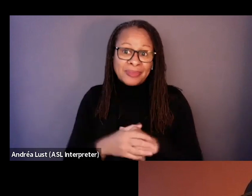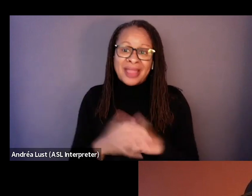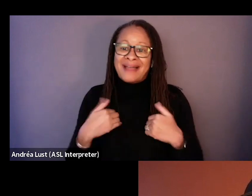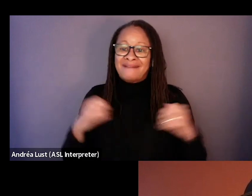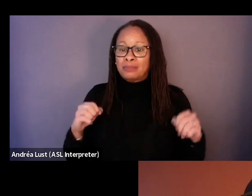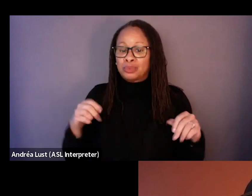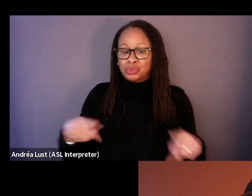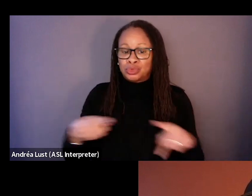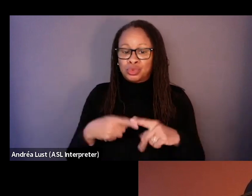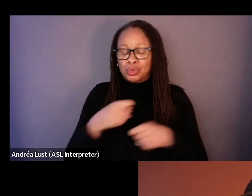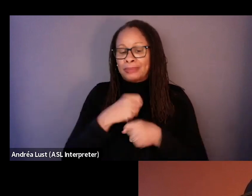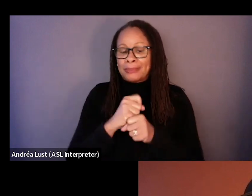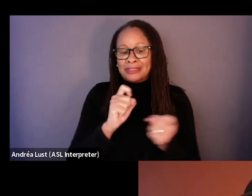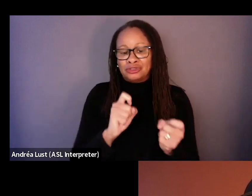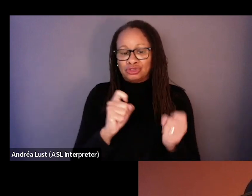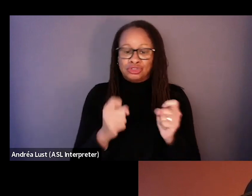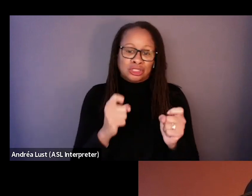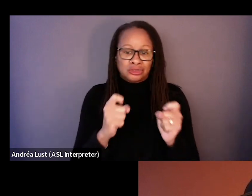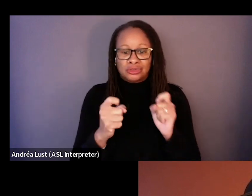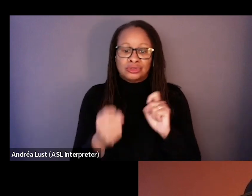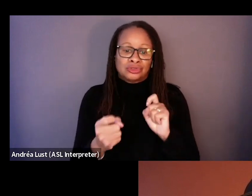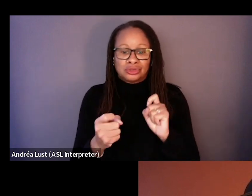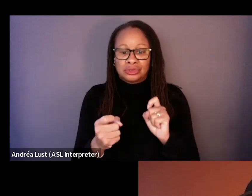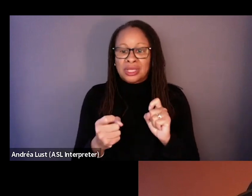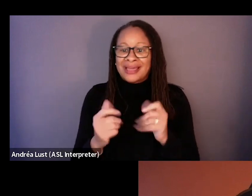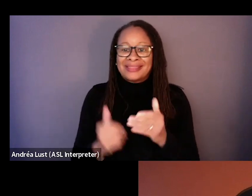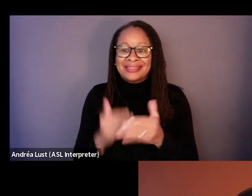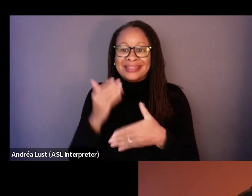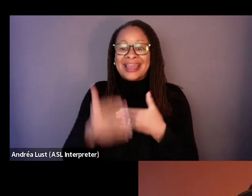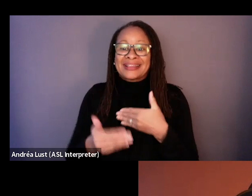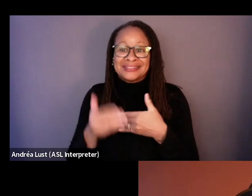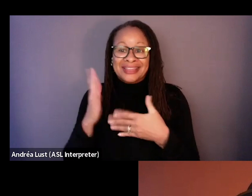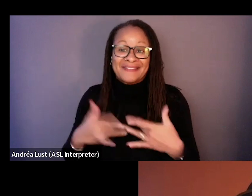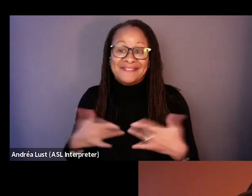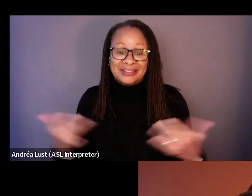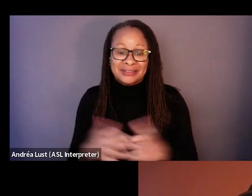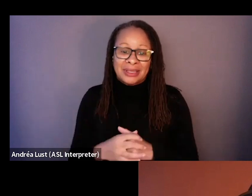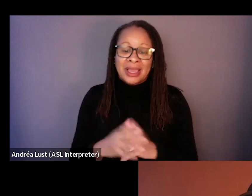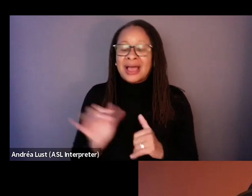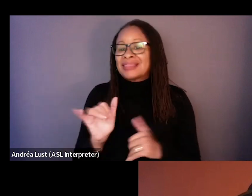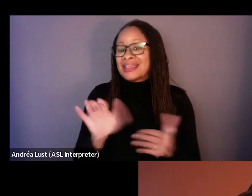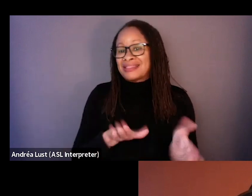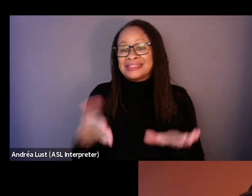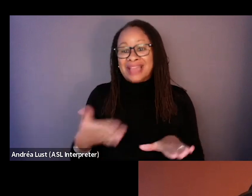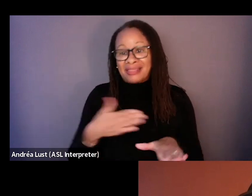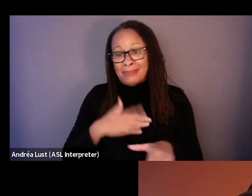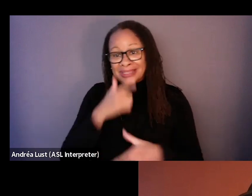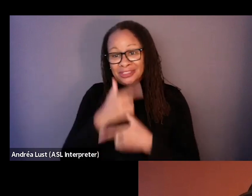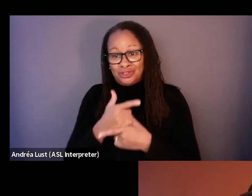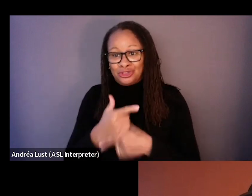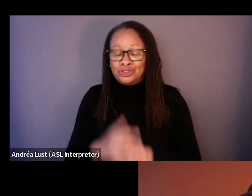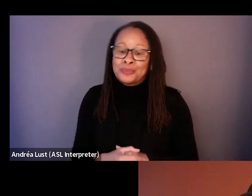chance to maybe change the upcoming events of our lives, which is like the death of my sister. And